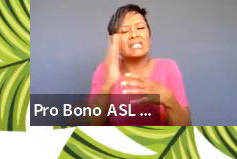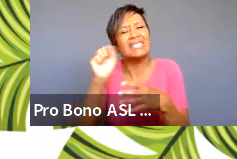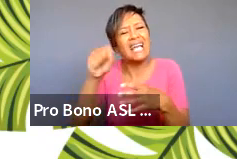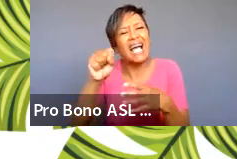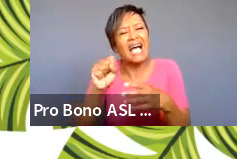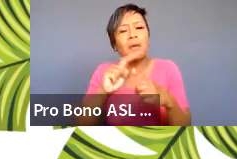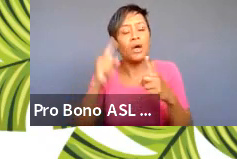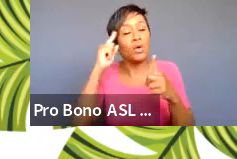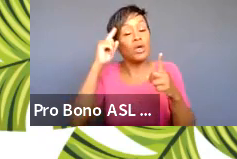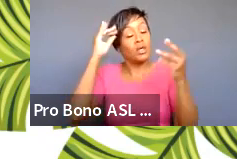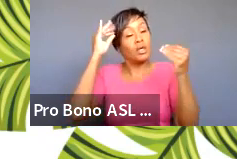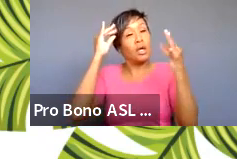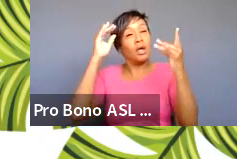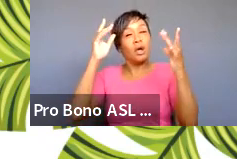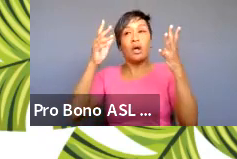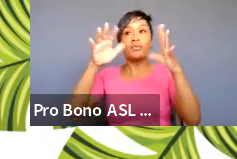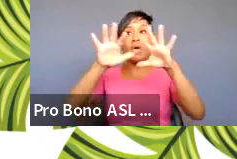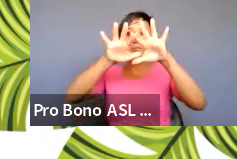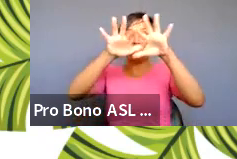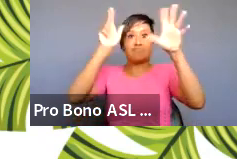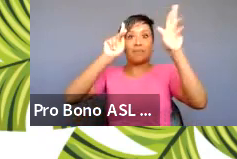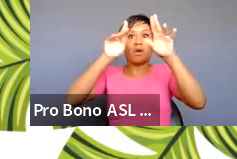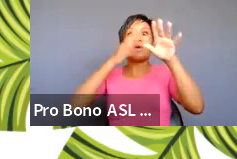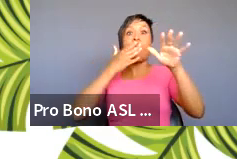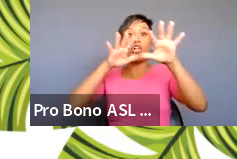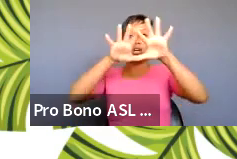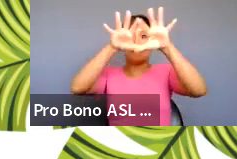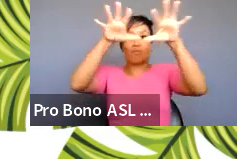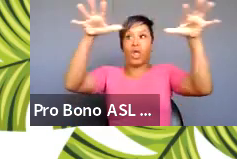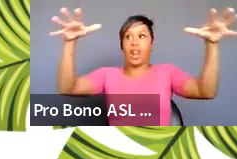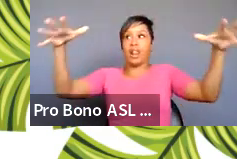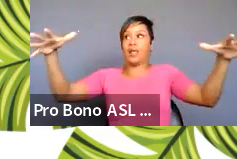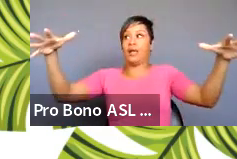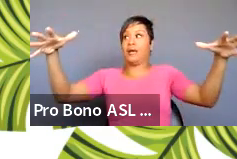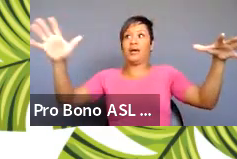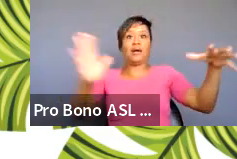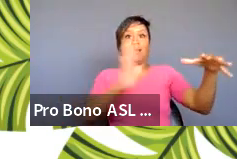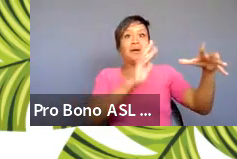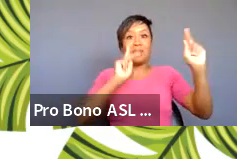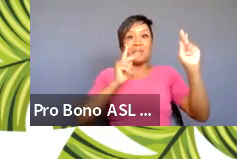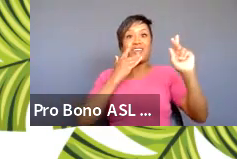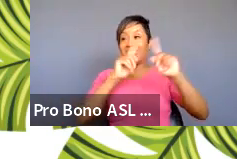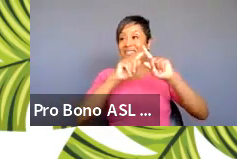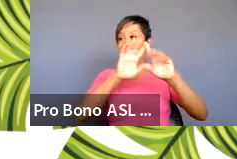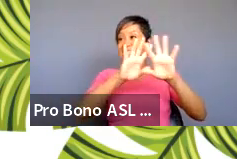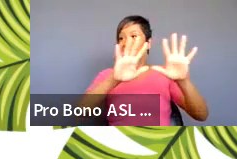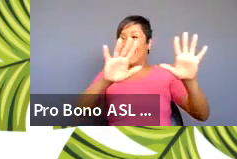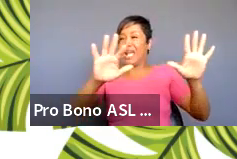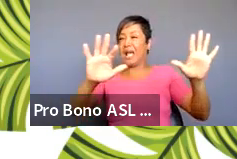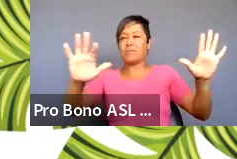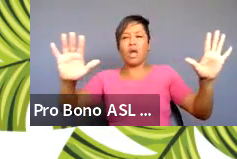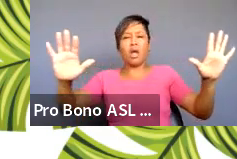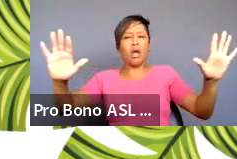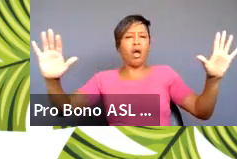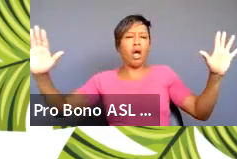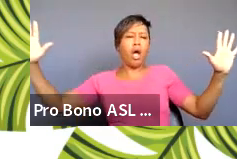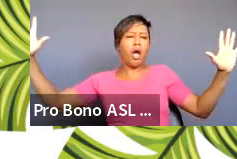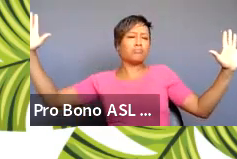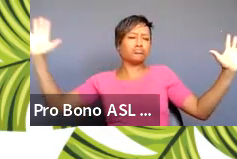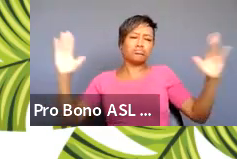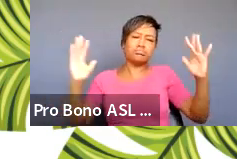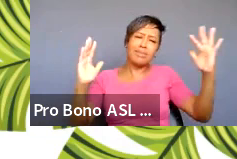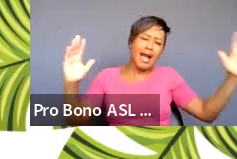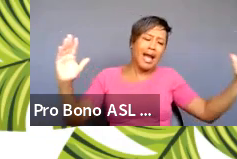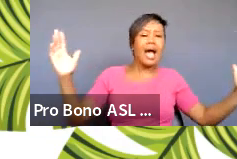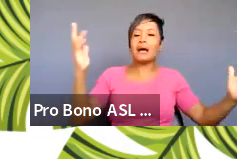umbrella the umbrella of people of color narratives um there is such a wide spectrum of narrative and the more